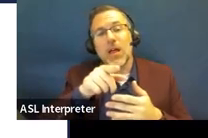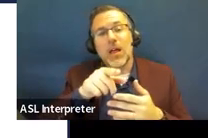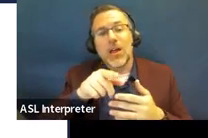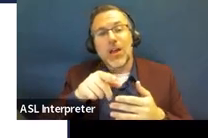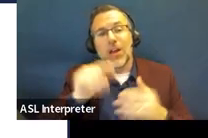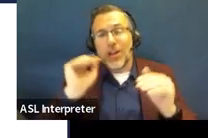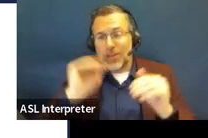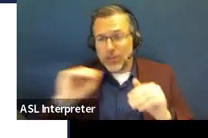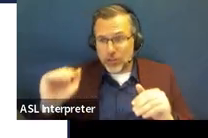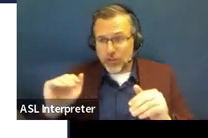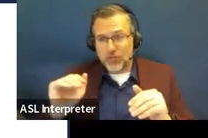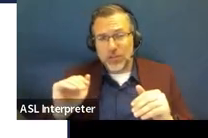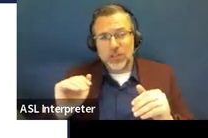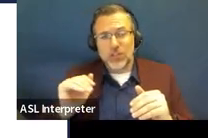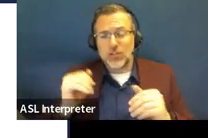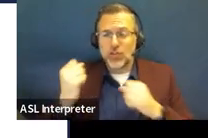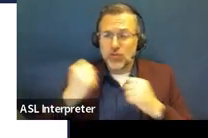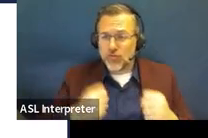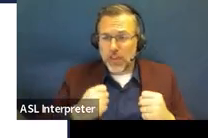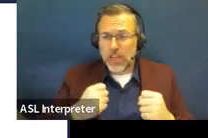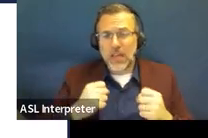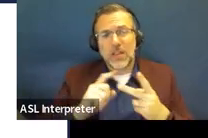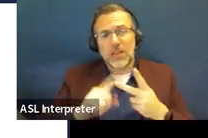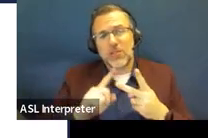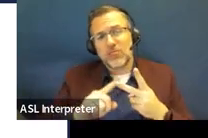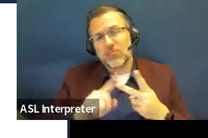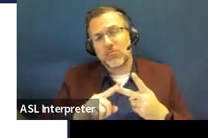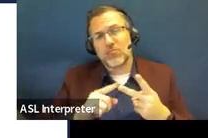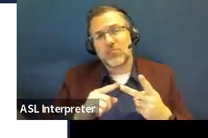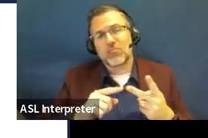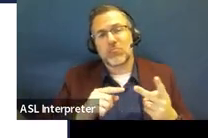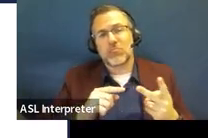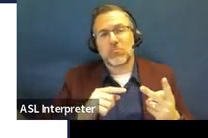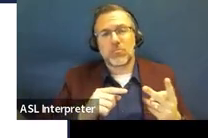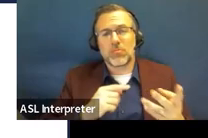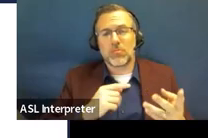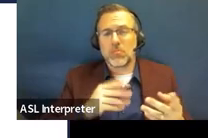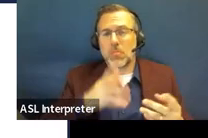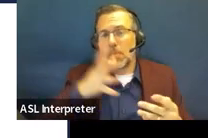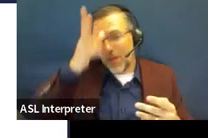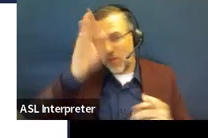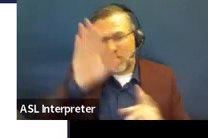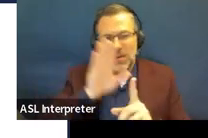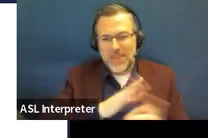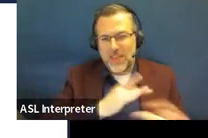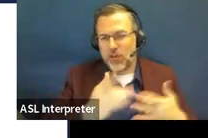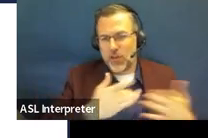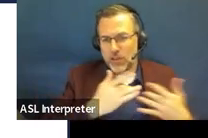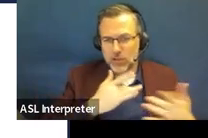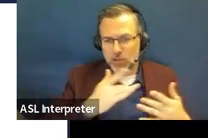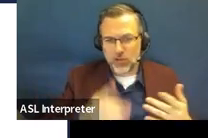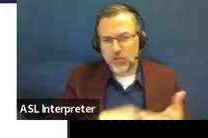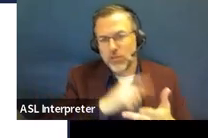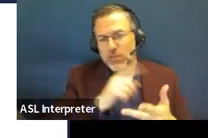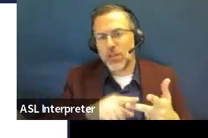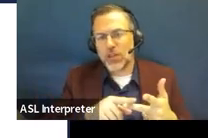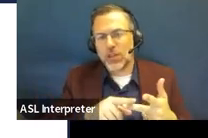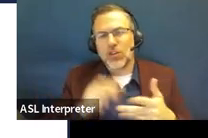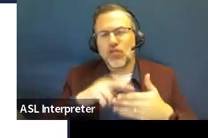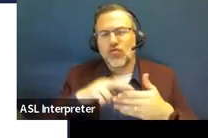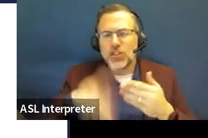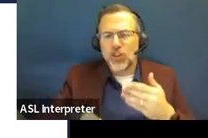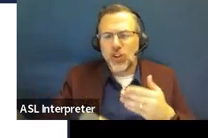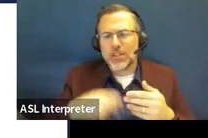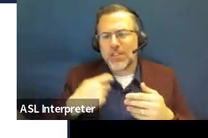concerns of the parent for enhancing the education of their child, the results of the initial evaluations or most recent evaluations,